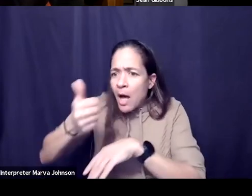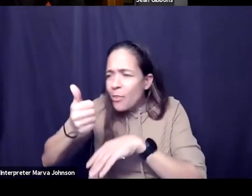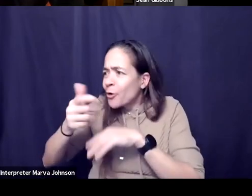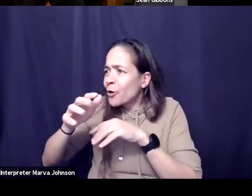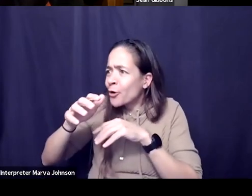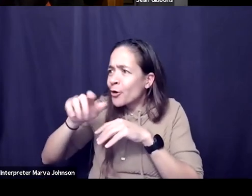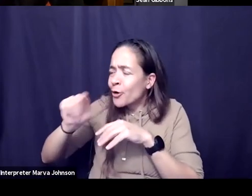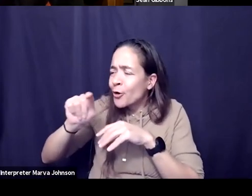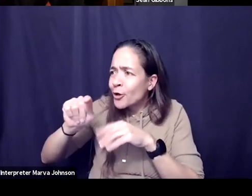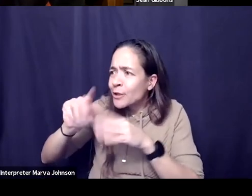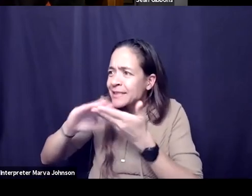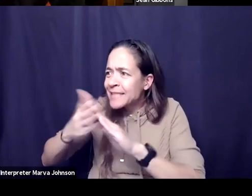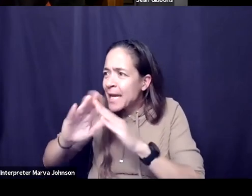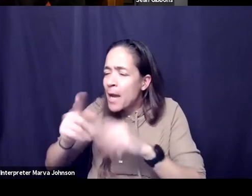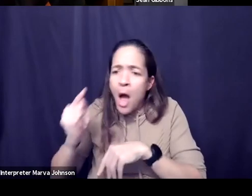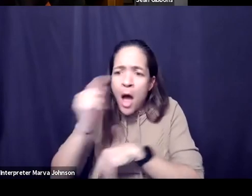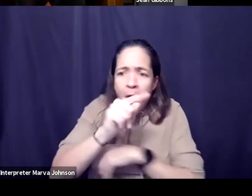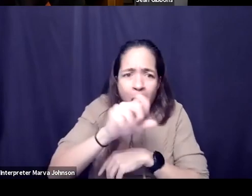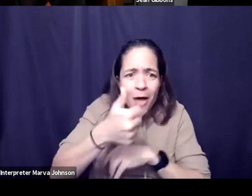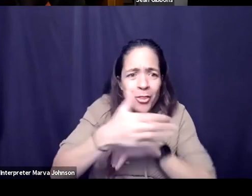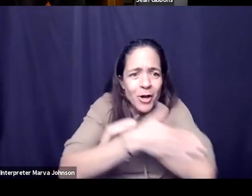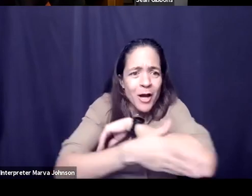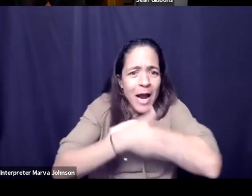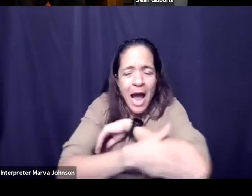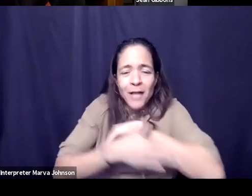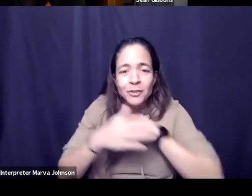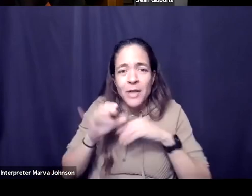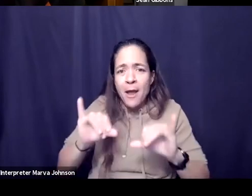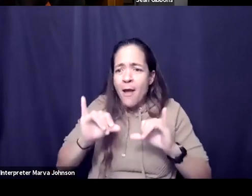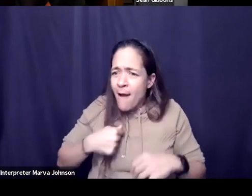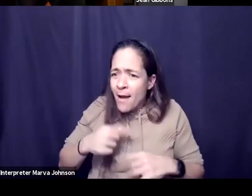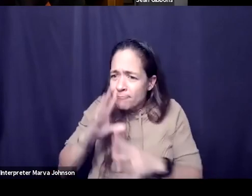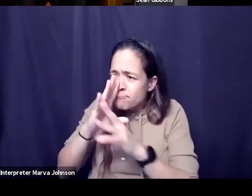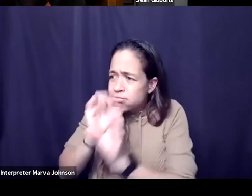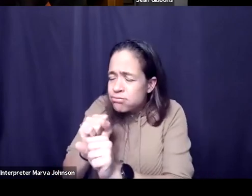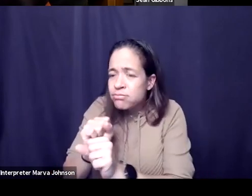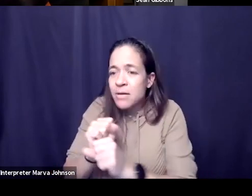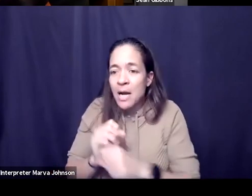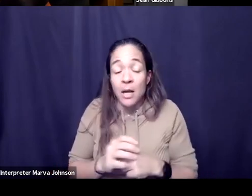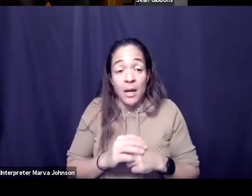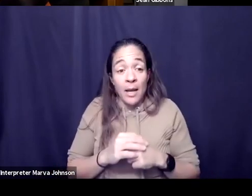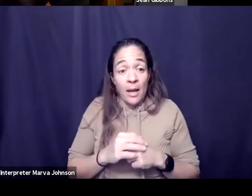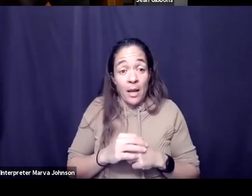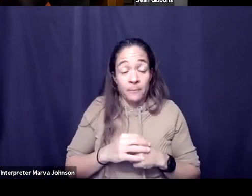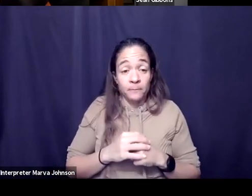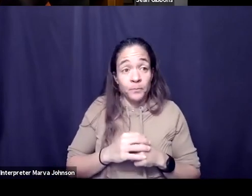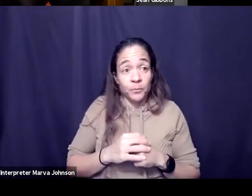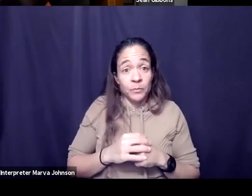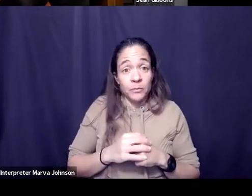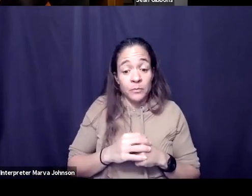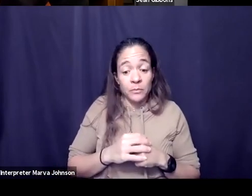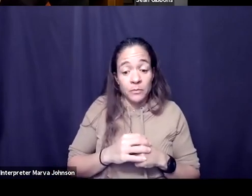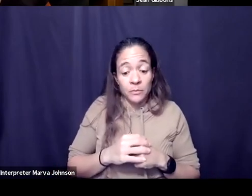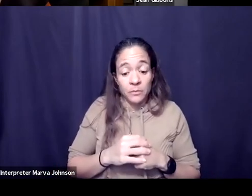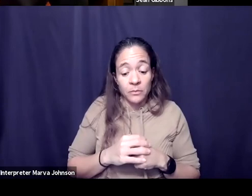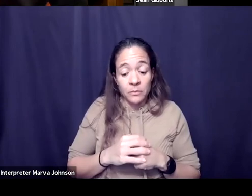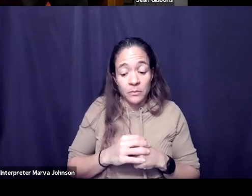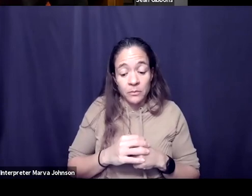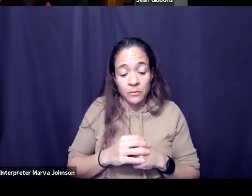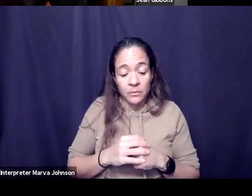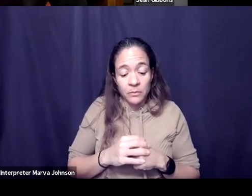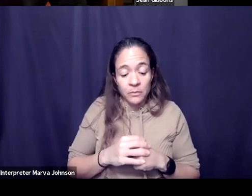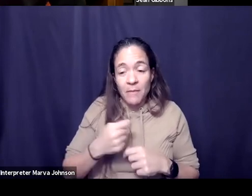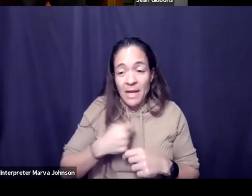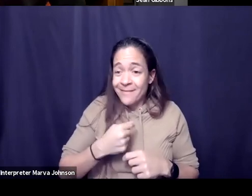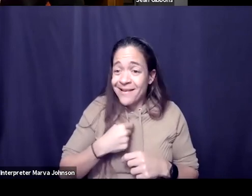and all over and and to me that's uh i like the idea of bringing just a little